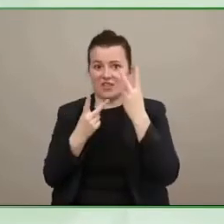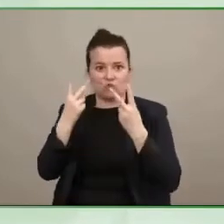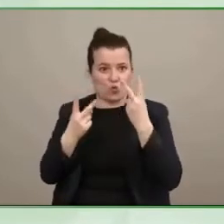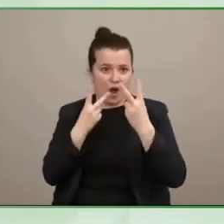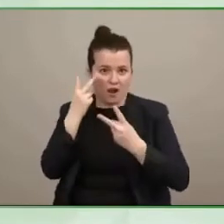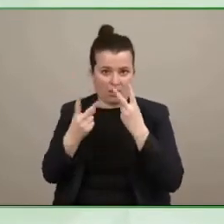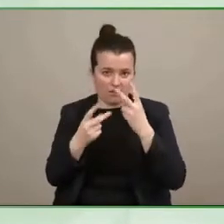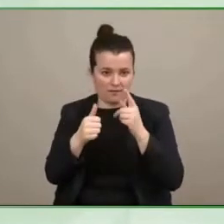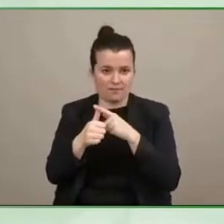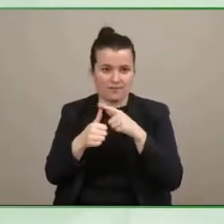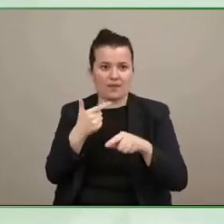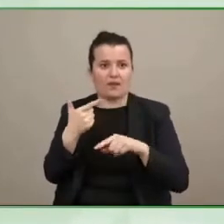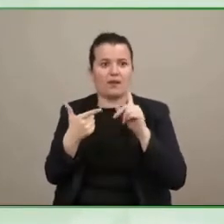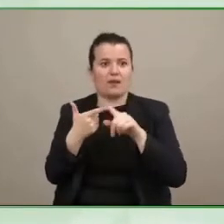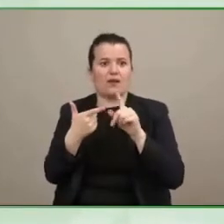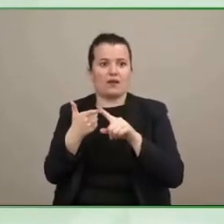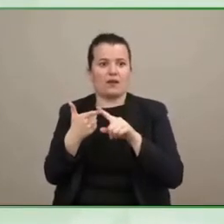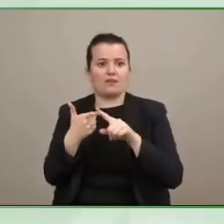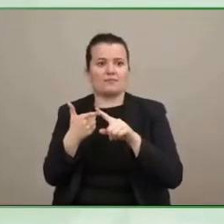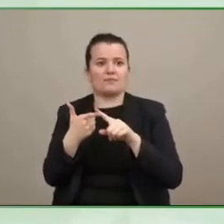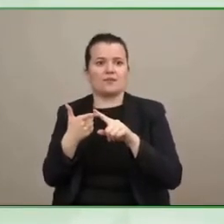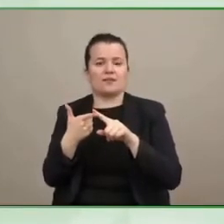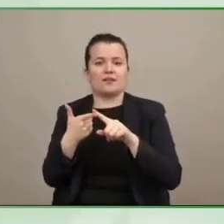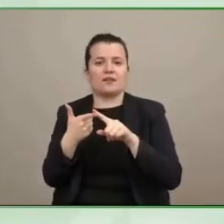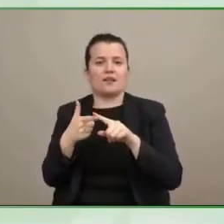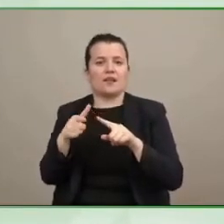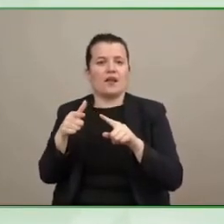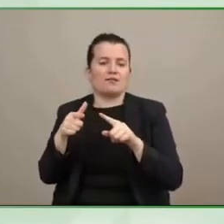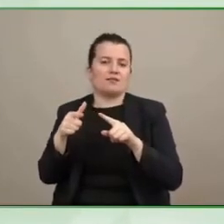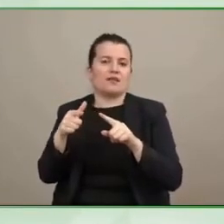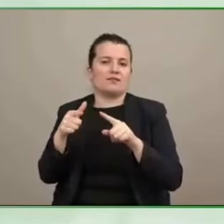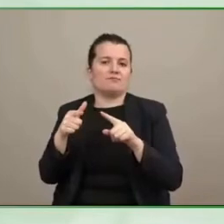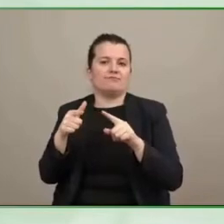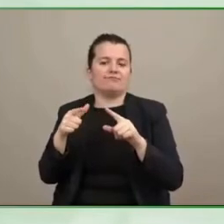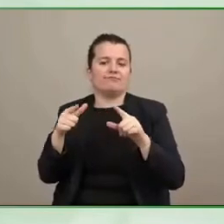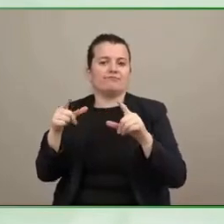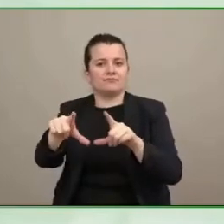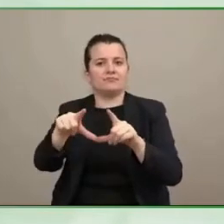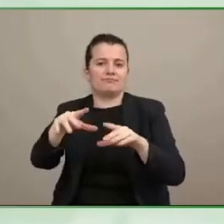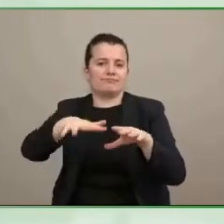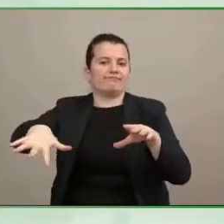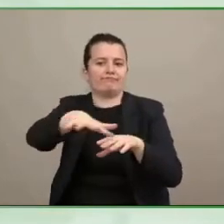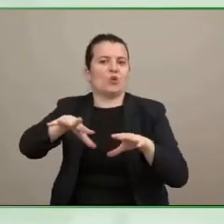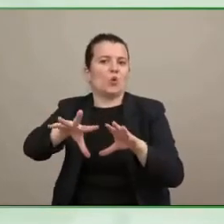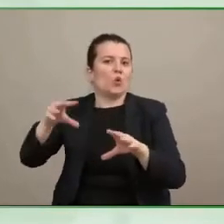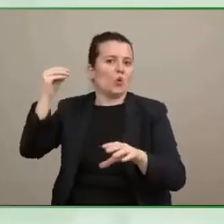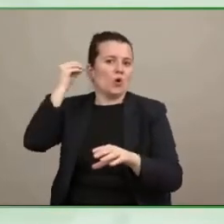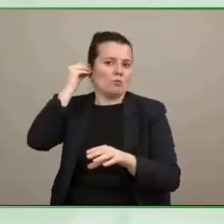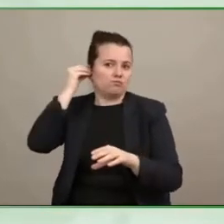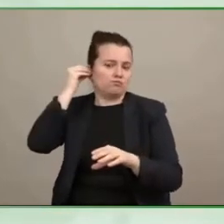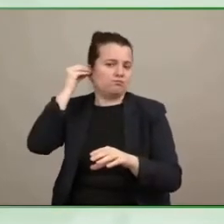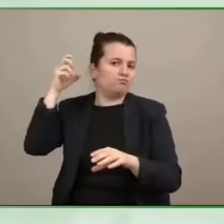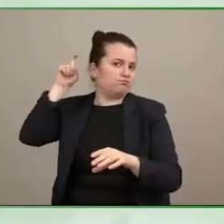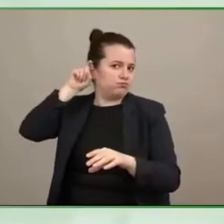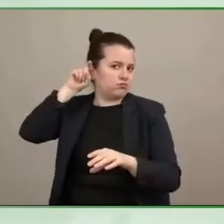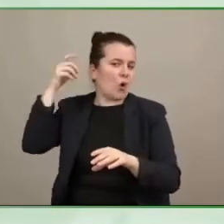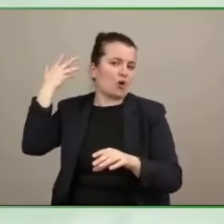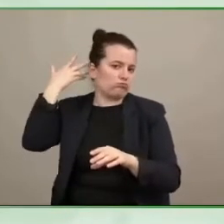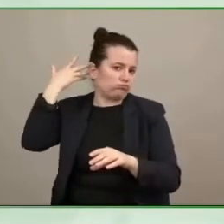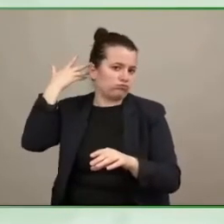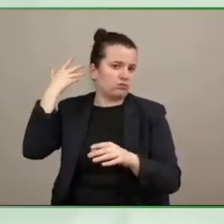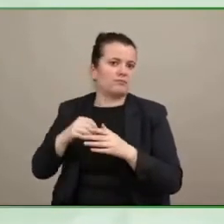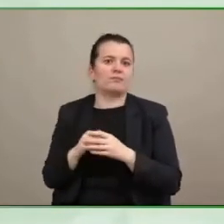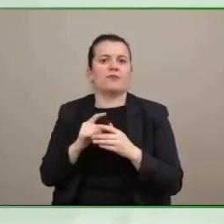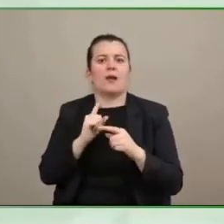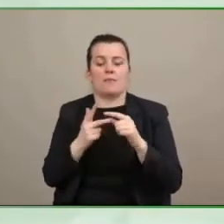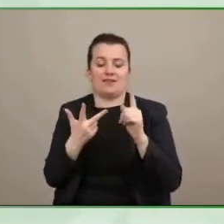-coil uh through t-coil to a hearing aid or cochlear implant or um sign language and it's important to